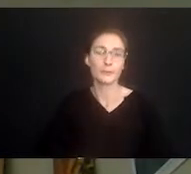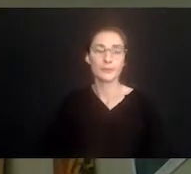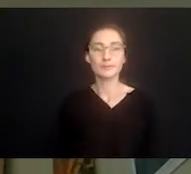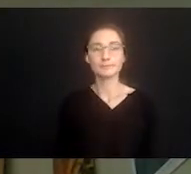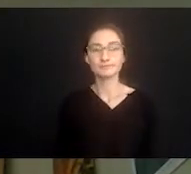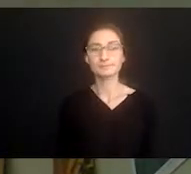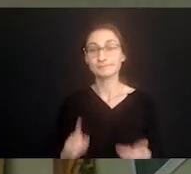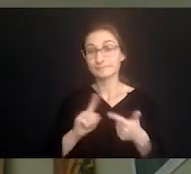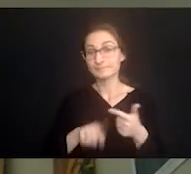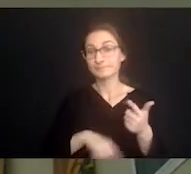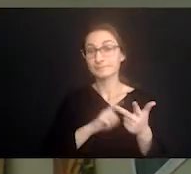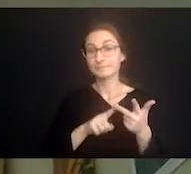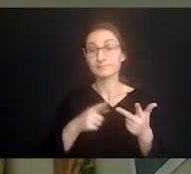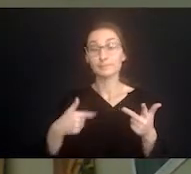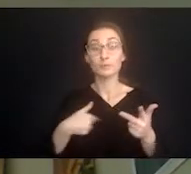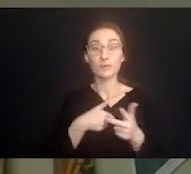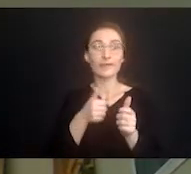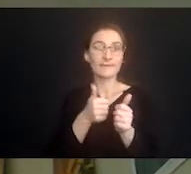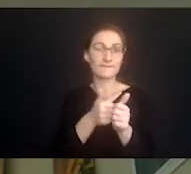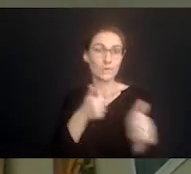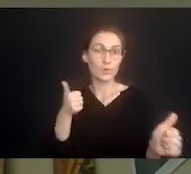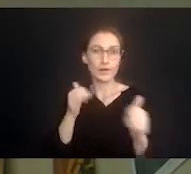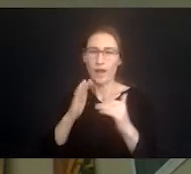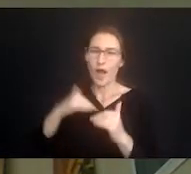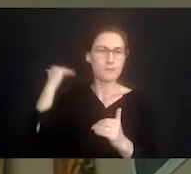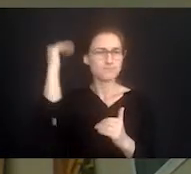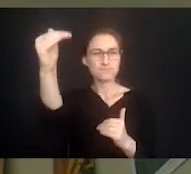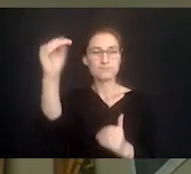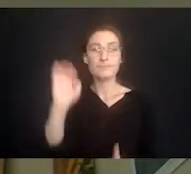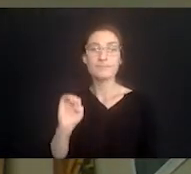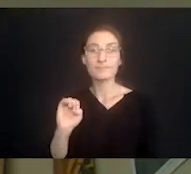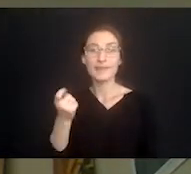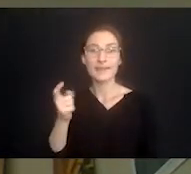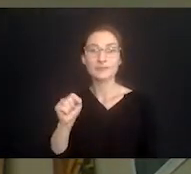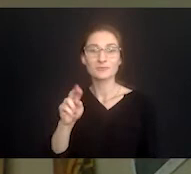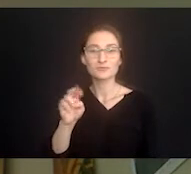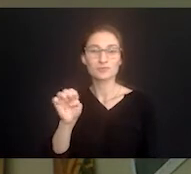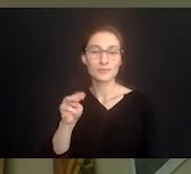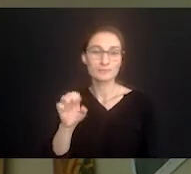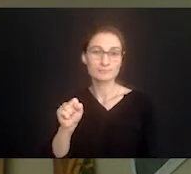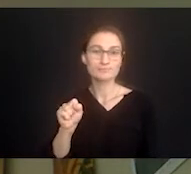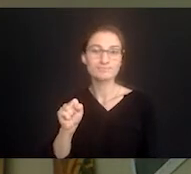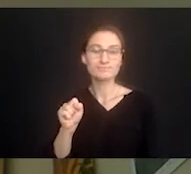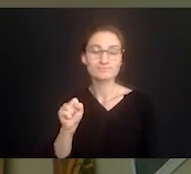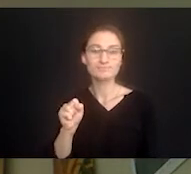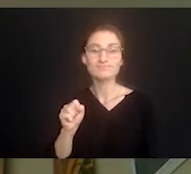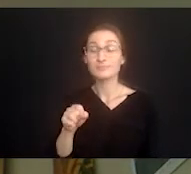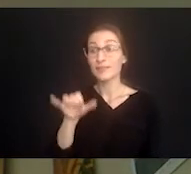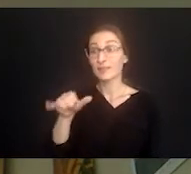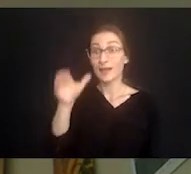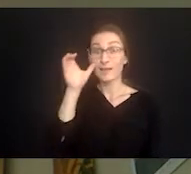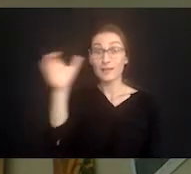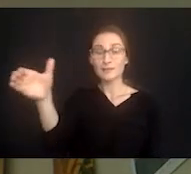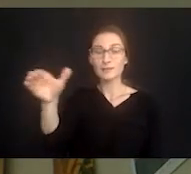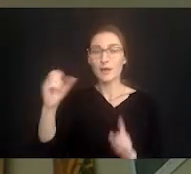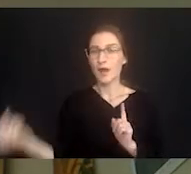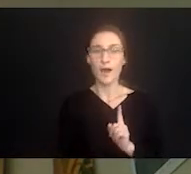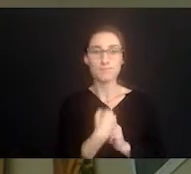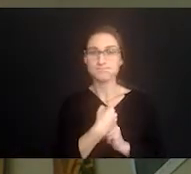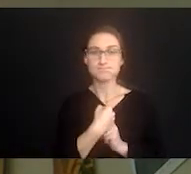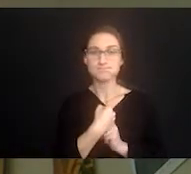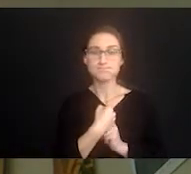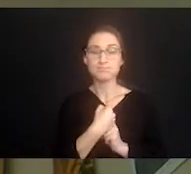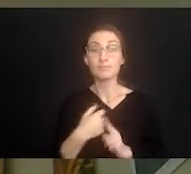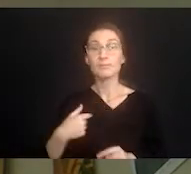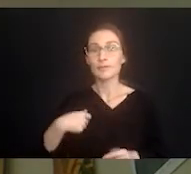avoid extremes. I'm not always good at this. This story though hit me or this concept